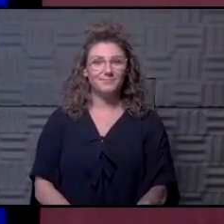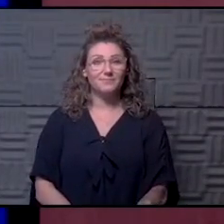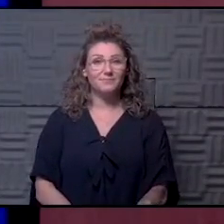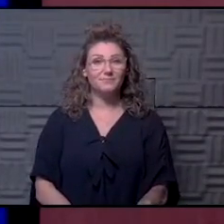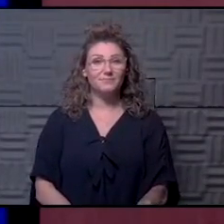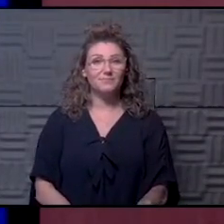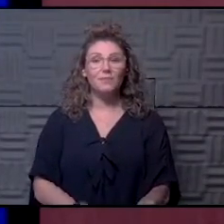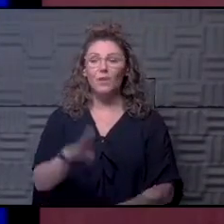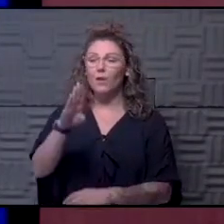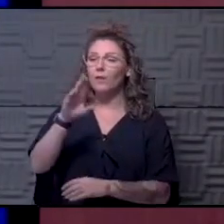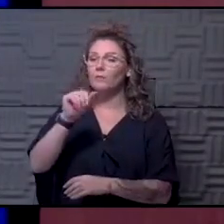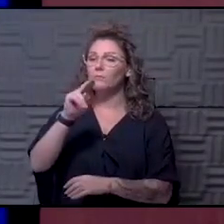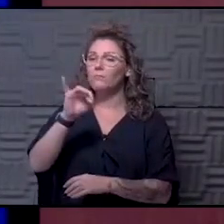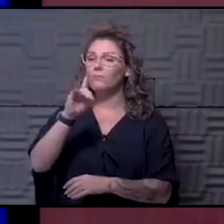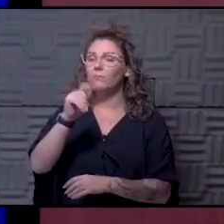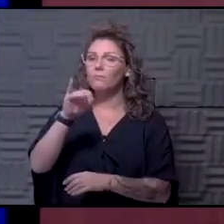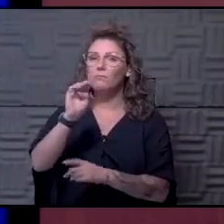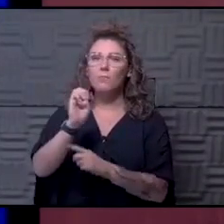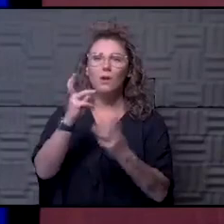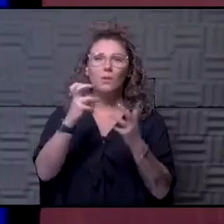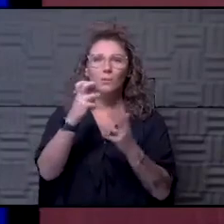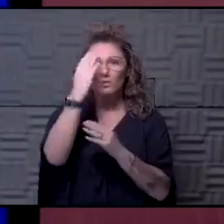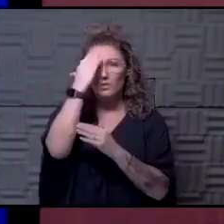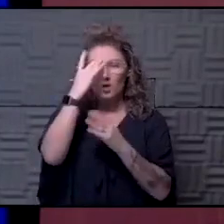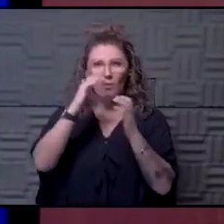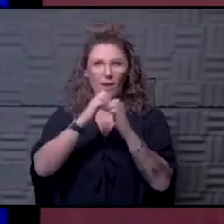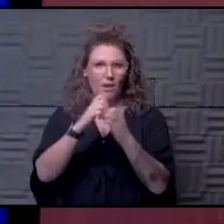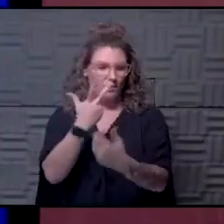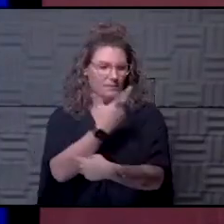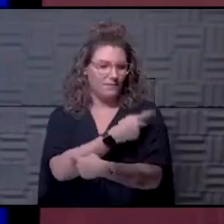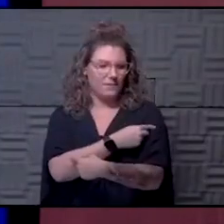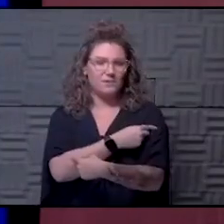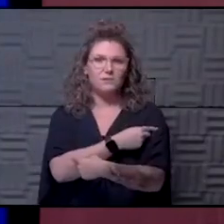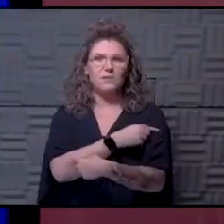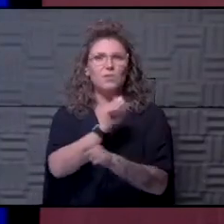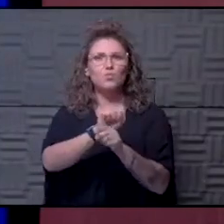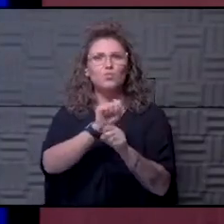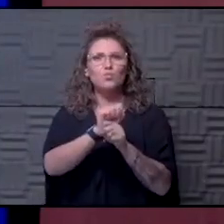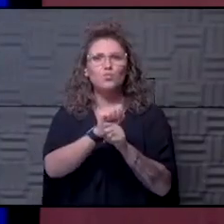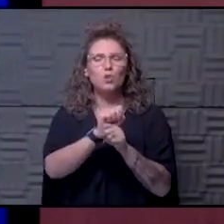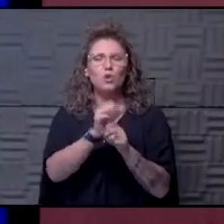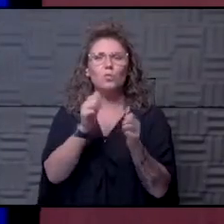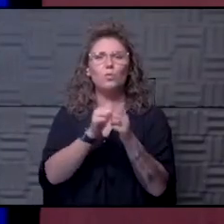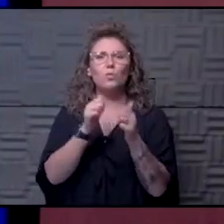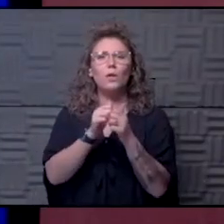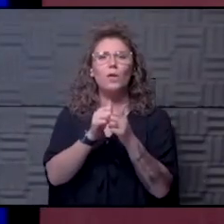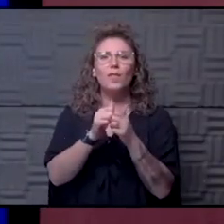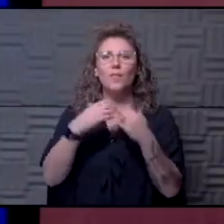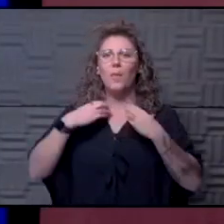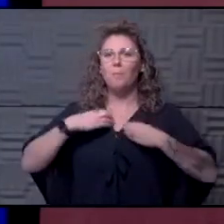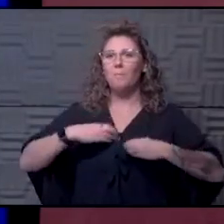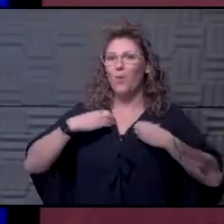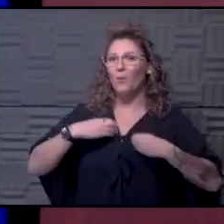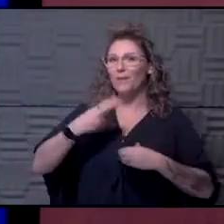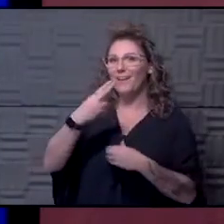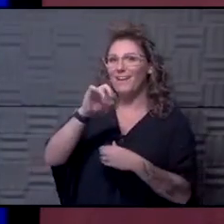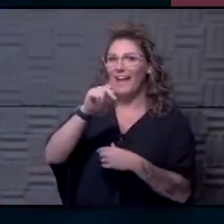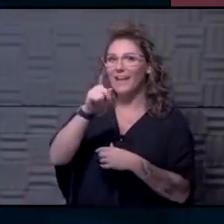Bonnie wants to know, how does the vaccine work with pulmonary hypertension? Ooh, there you go. Okay. Spikes, that's you.